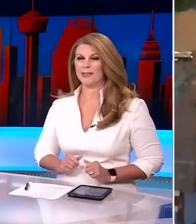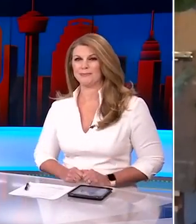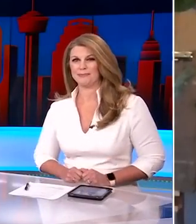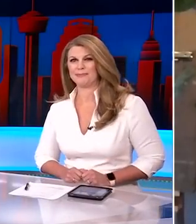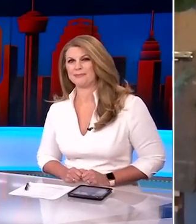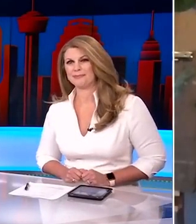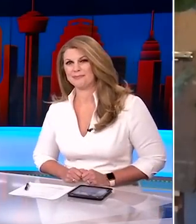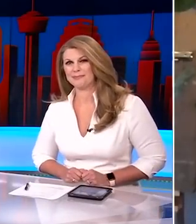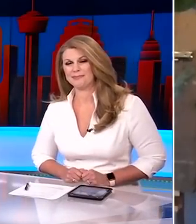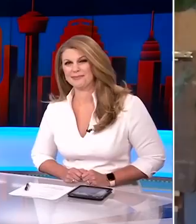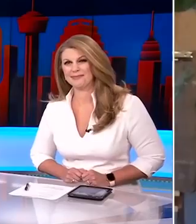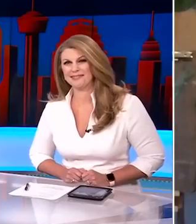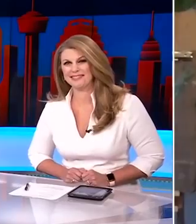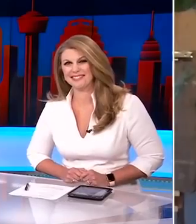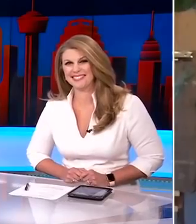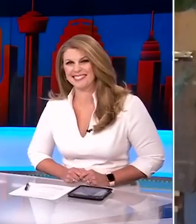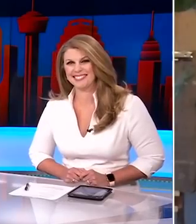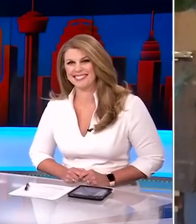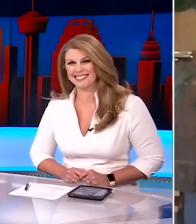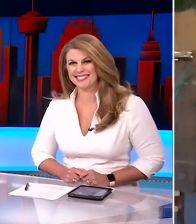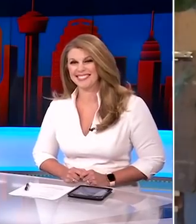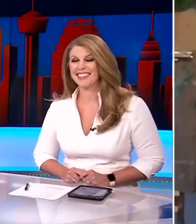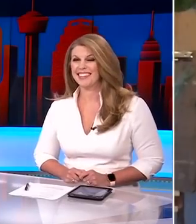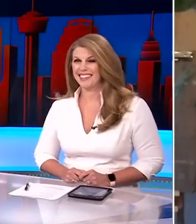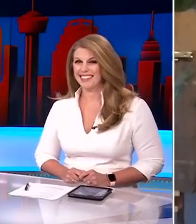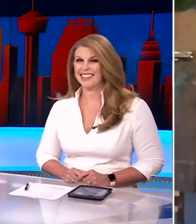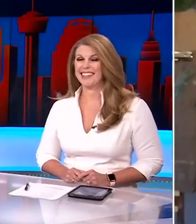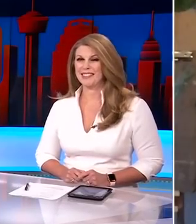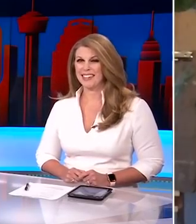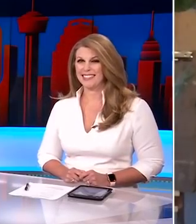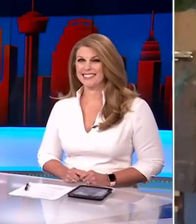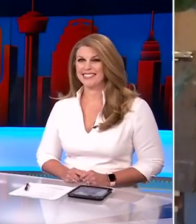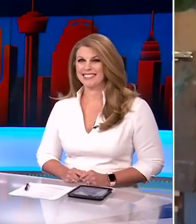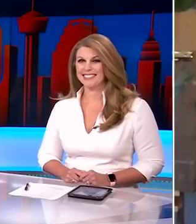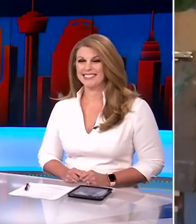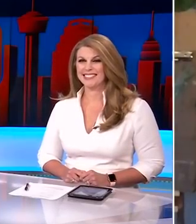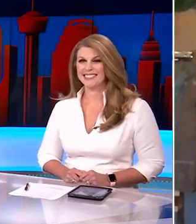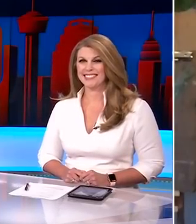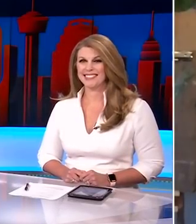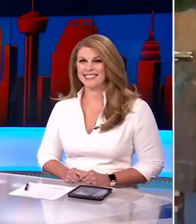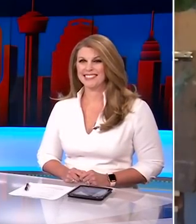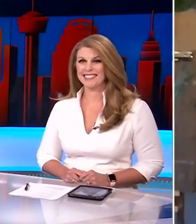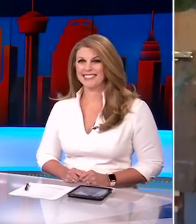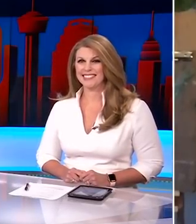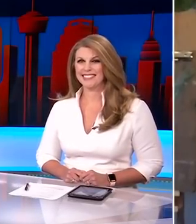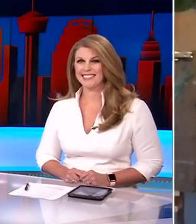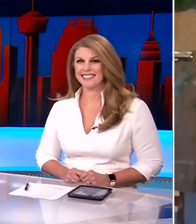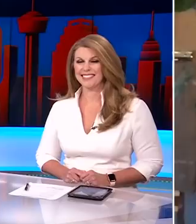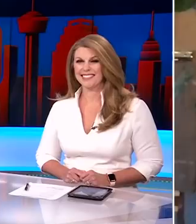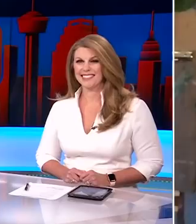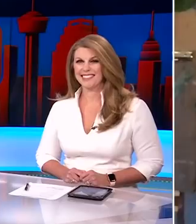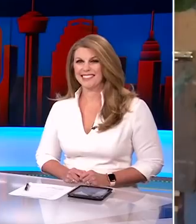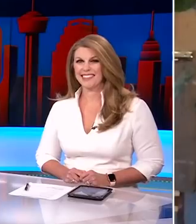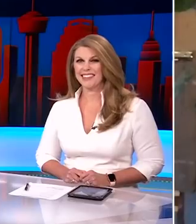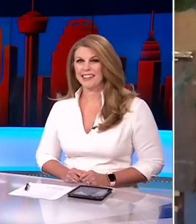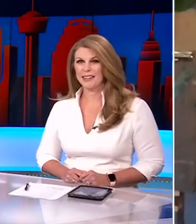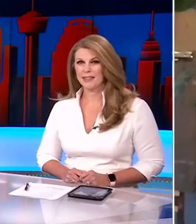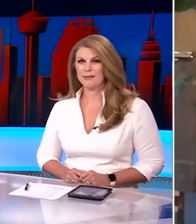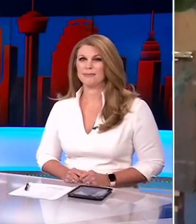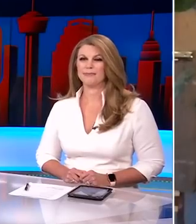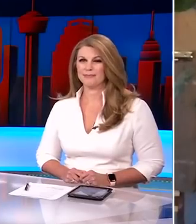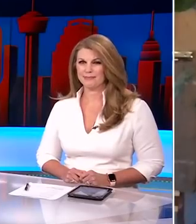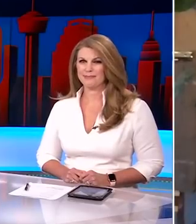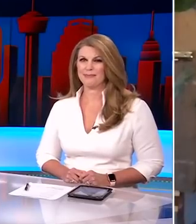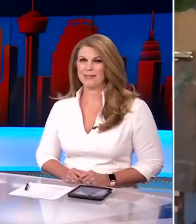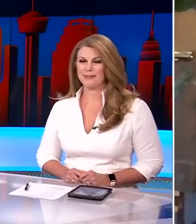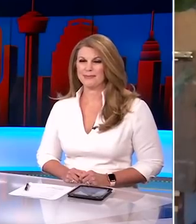Little perk. is all over in the supermarkets right now, right? So people are actually starting to think about their Halloween, and they're buying the candy. What are we going to